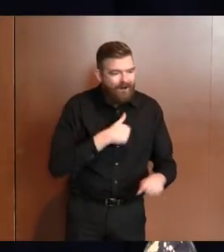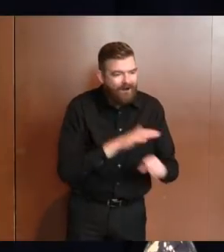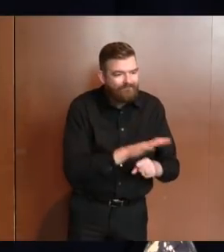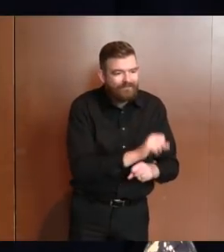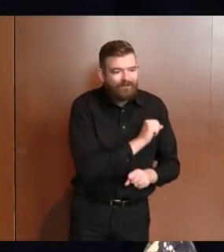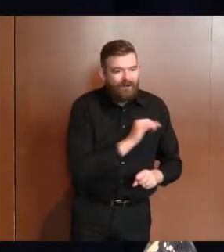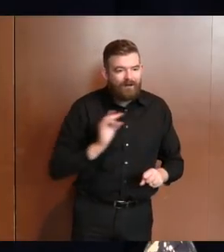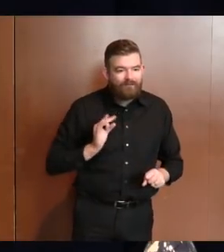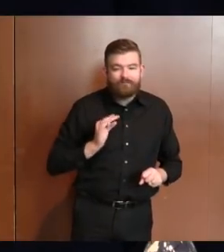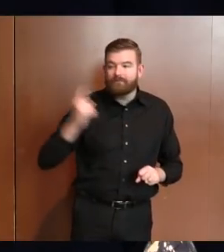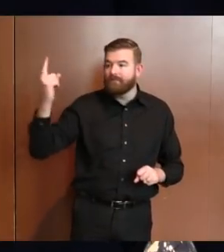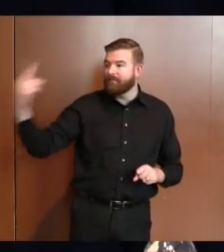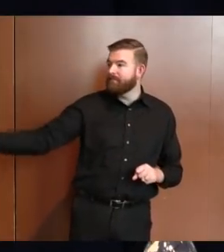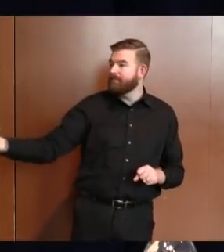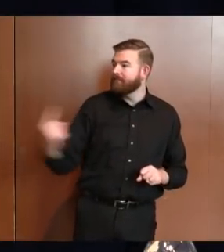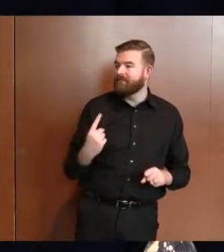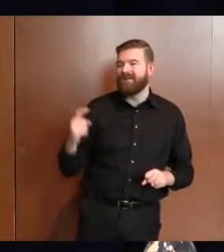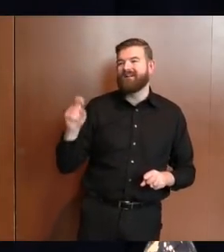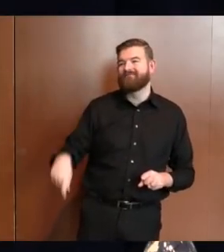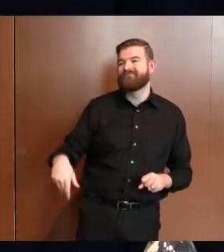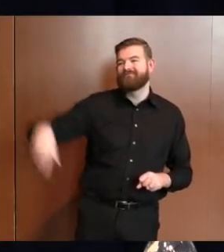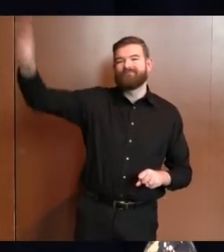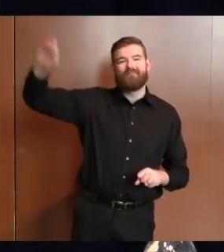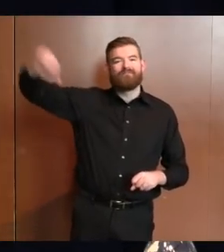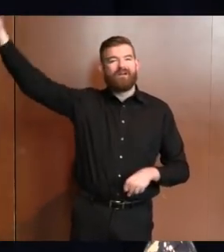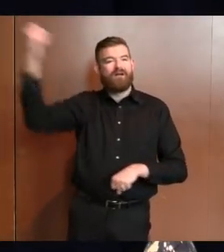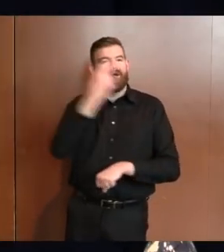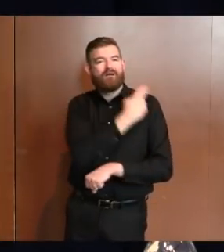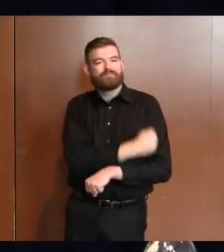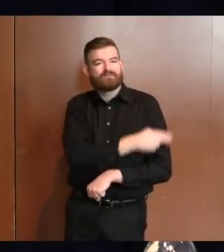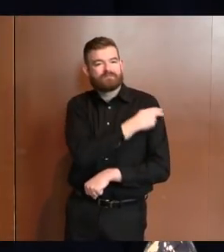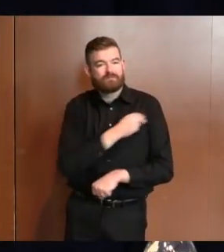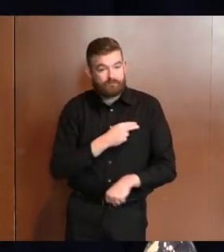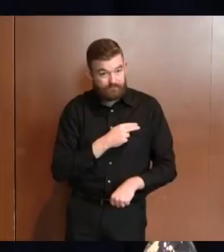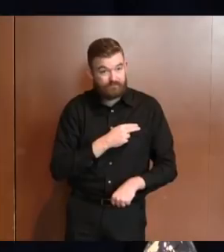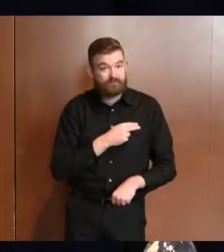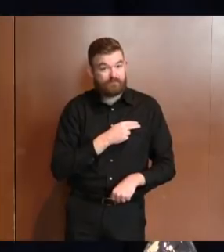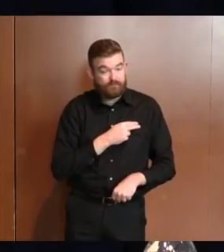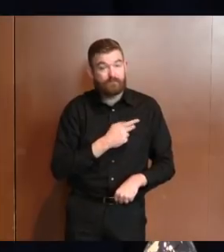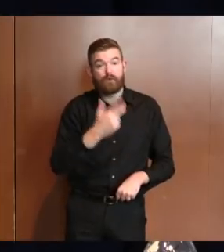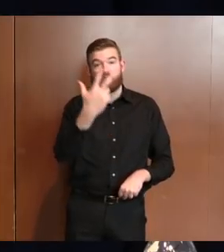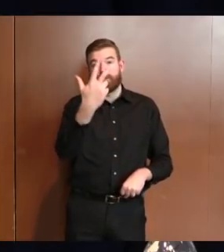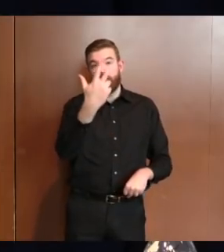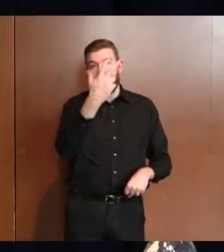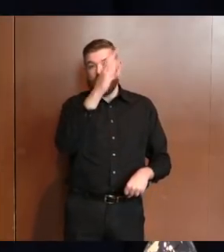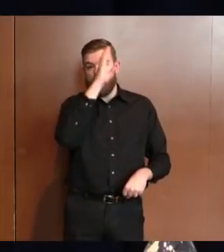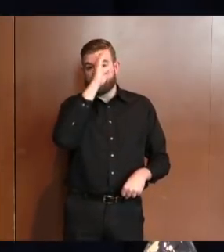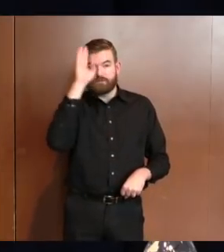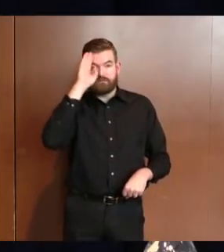bed capacity. Three hospitals were on divert for critical care.